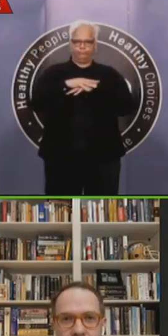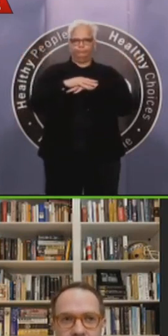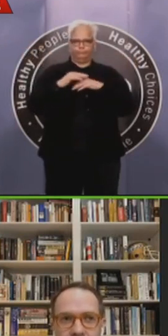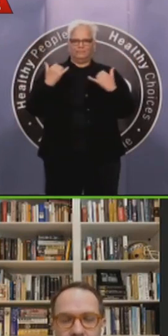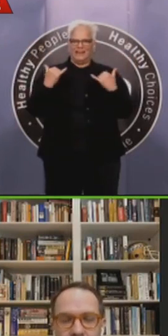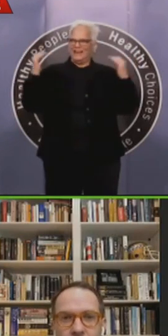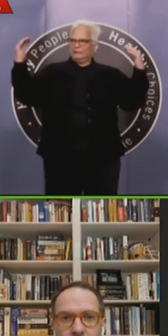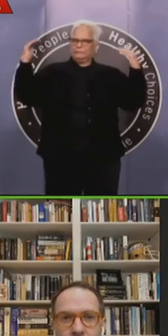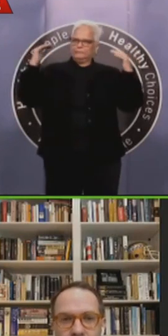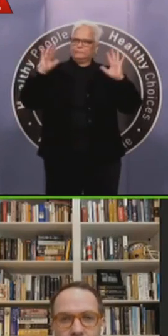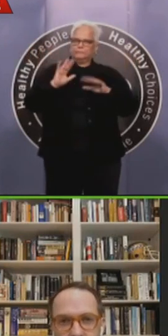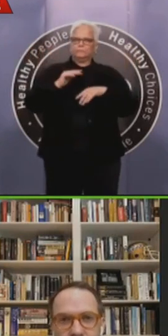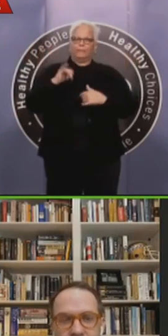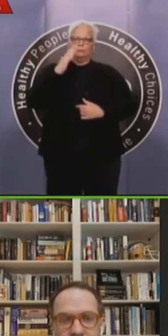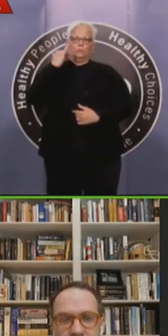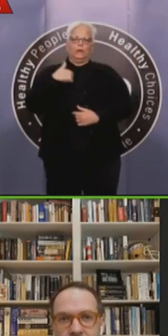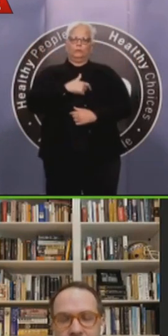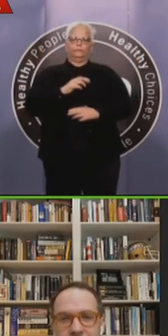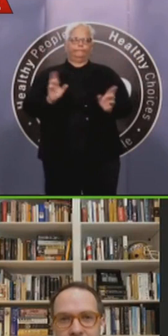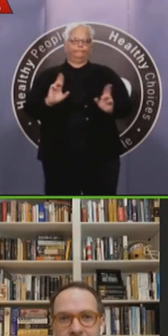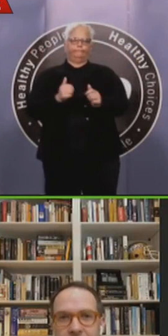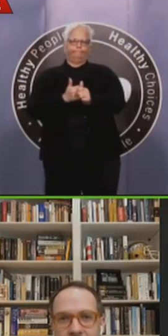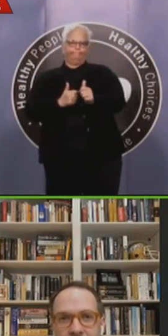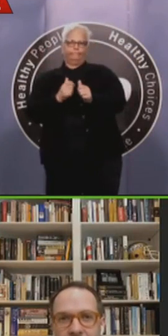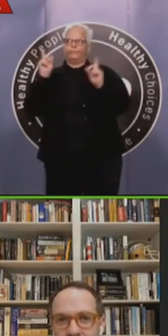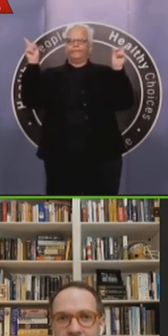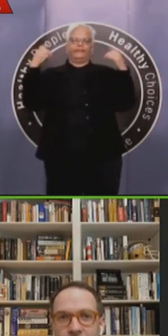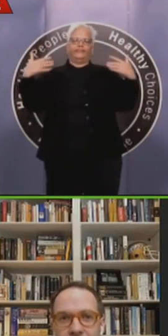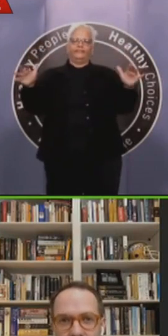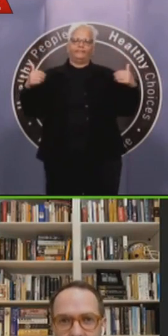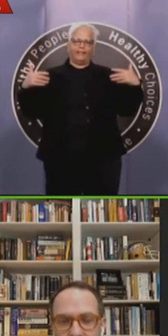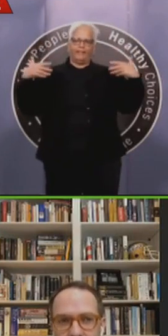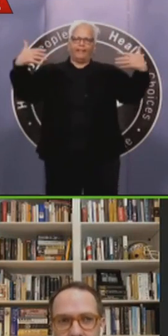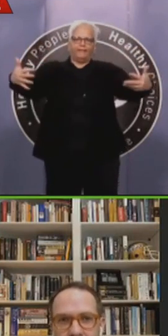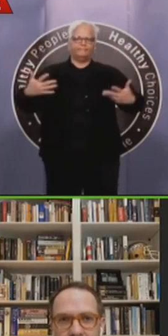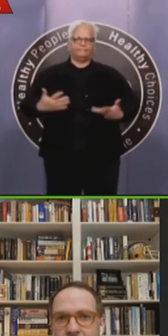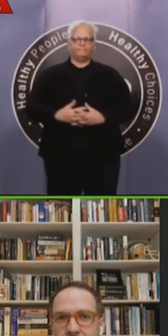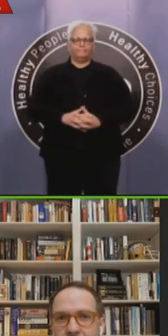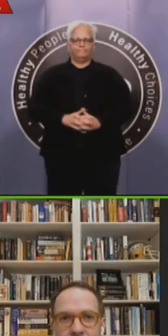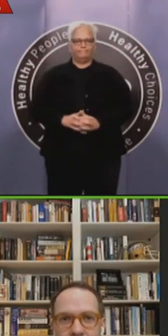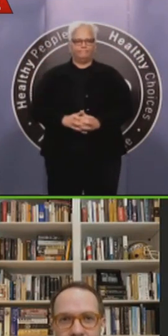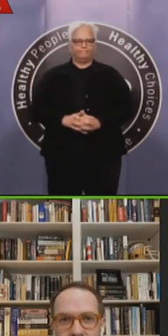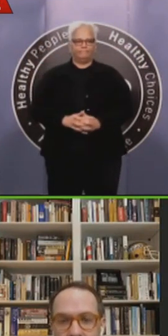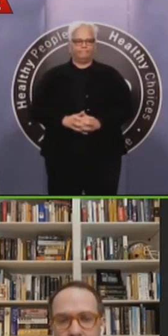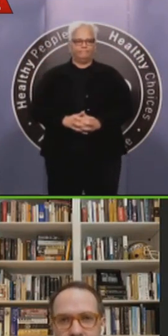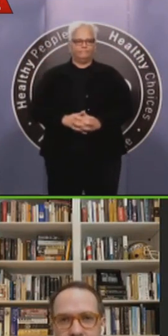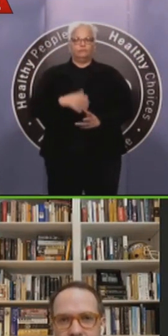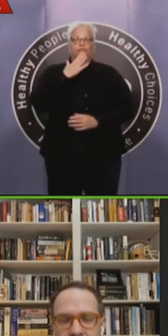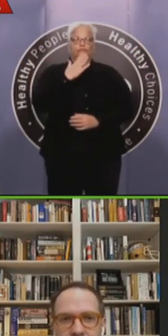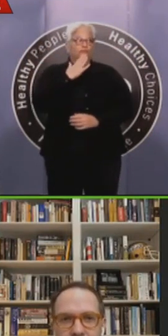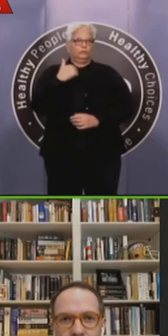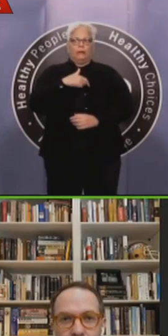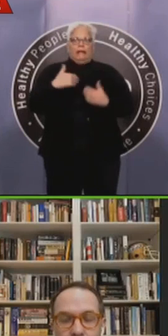this virus compared to what coastal cities in the United States had available to them. And that allowed us, I